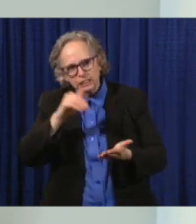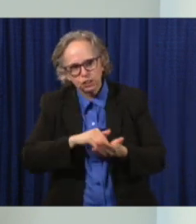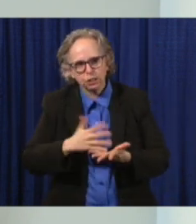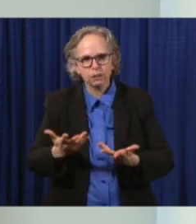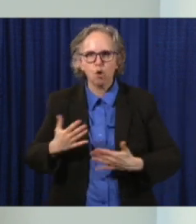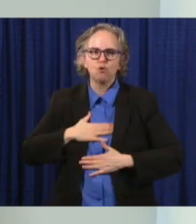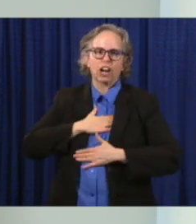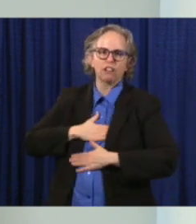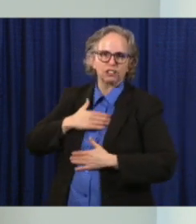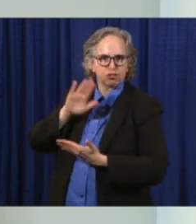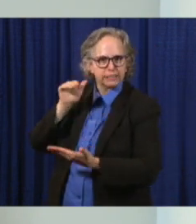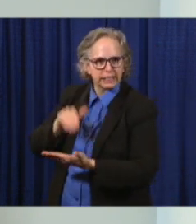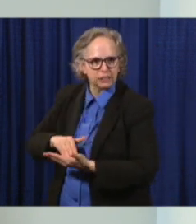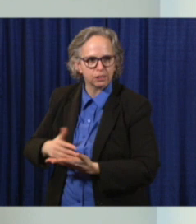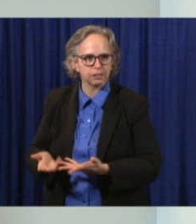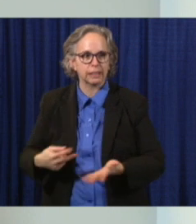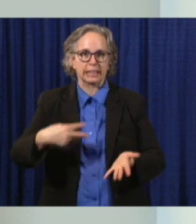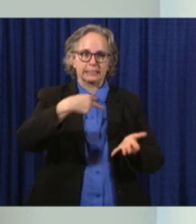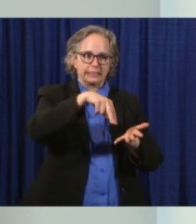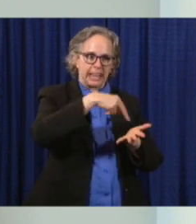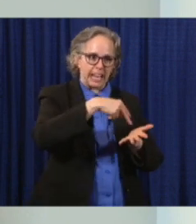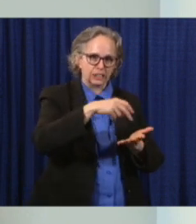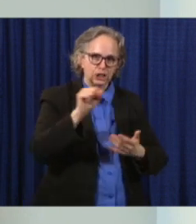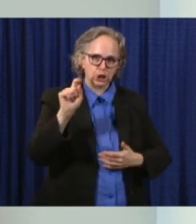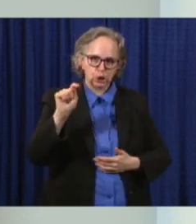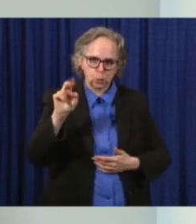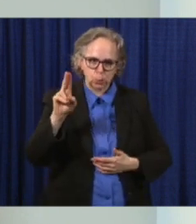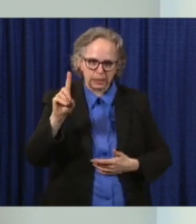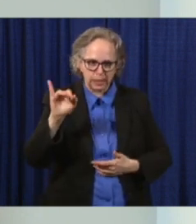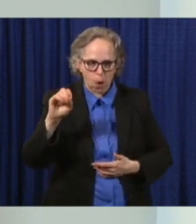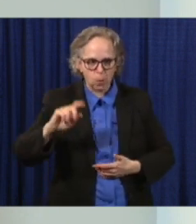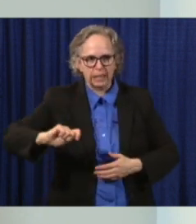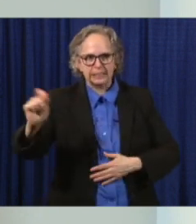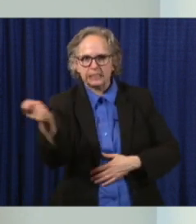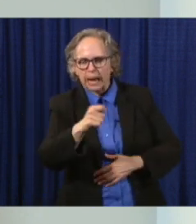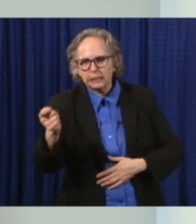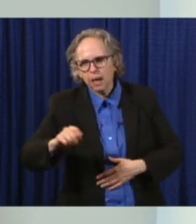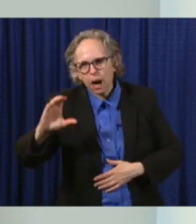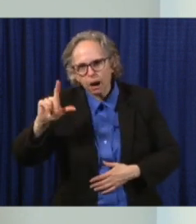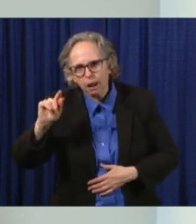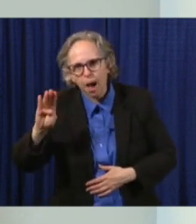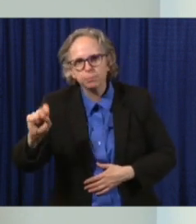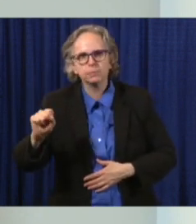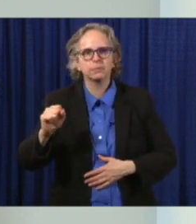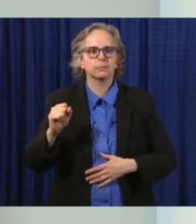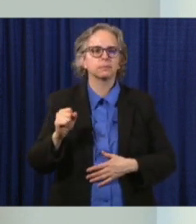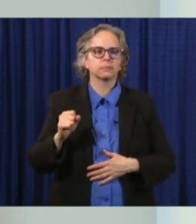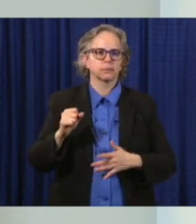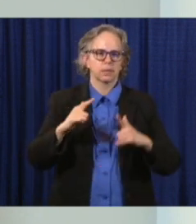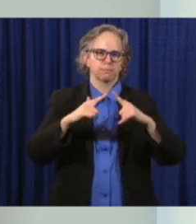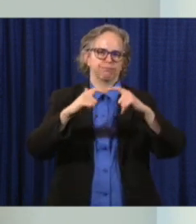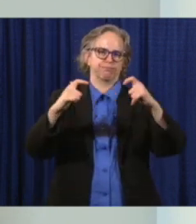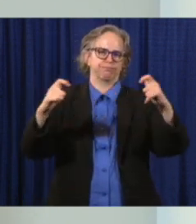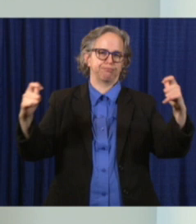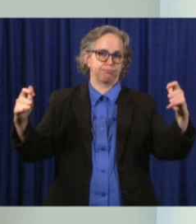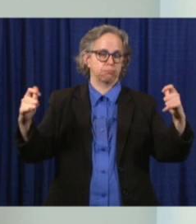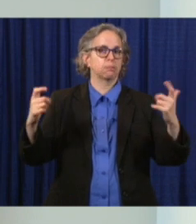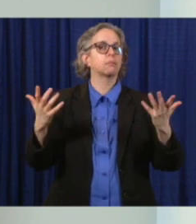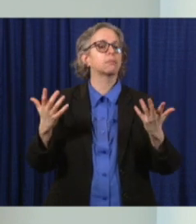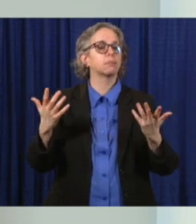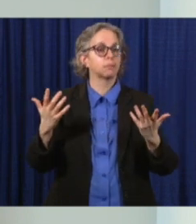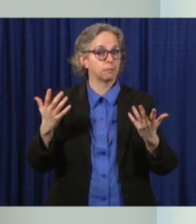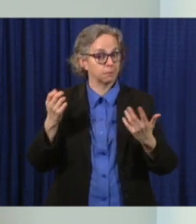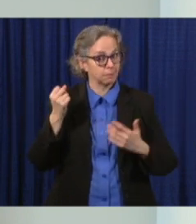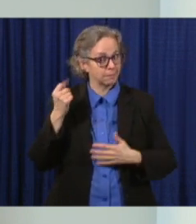studios, tennis clubs as examples. And as it relates to that, we also have guidance on limited